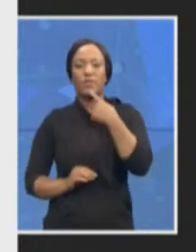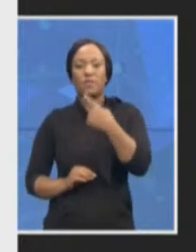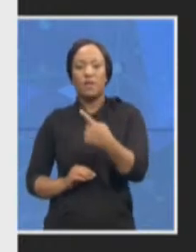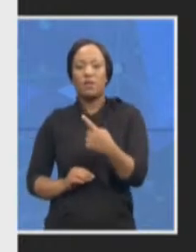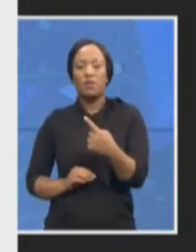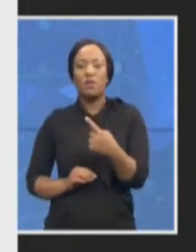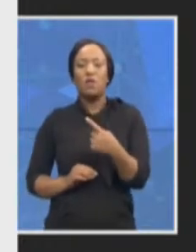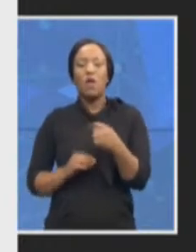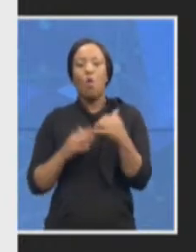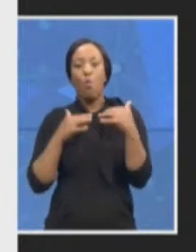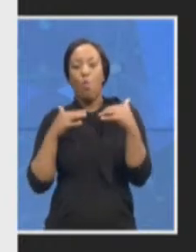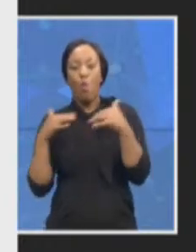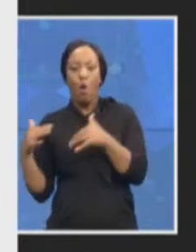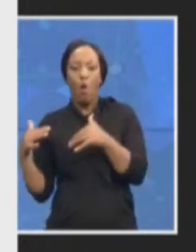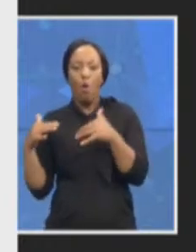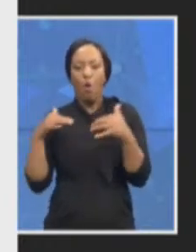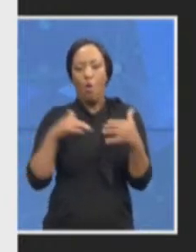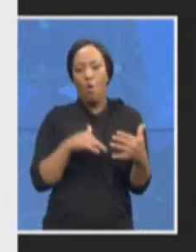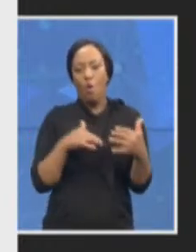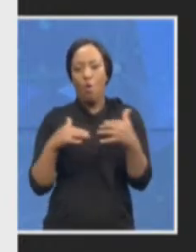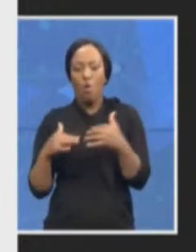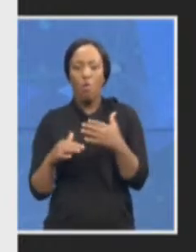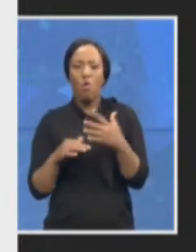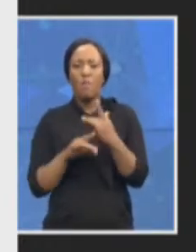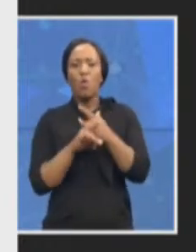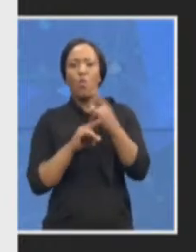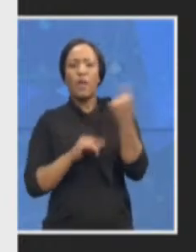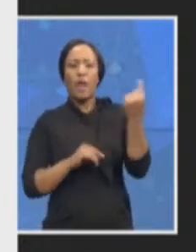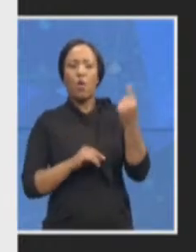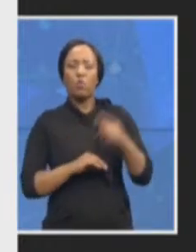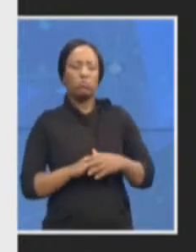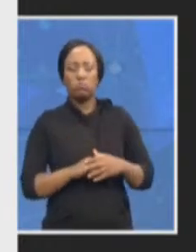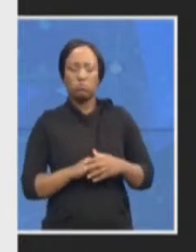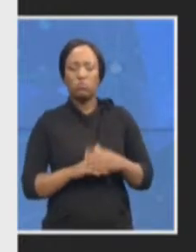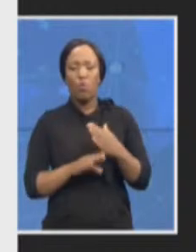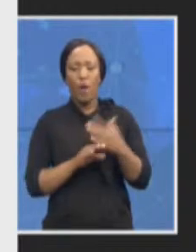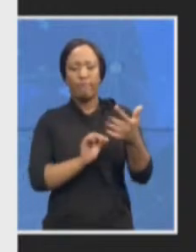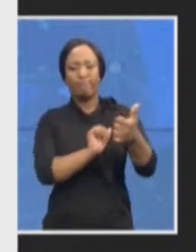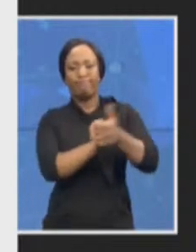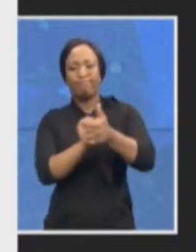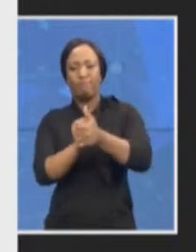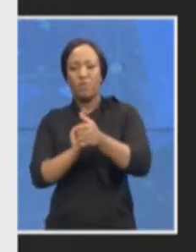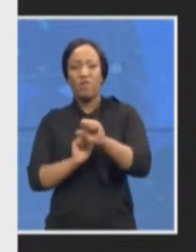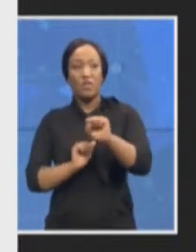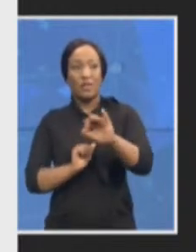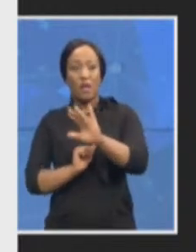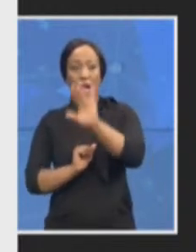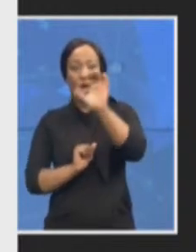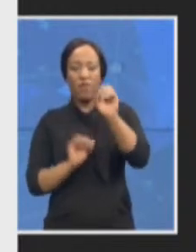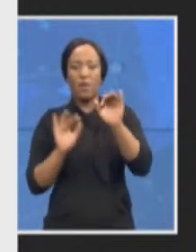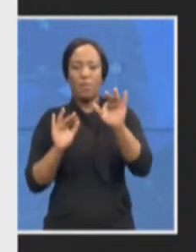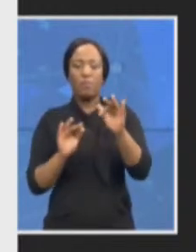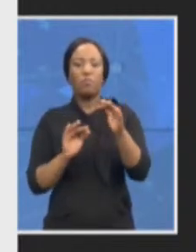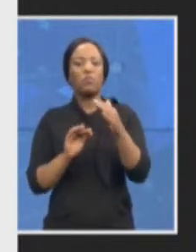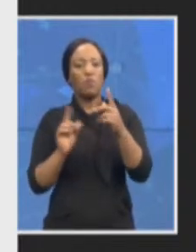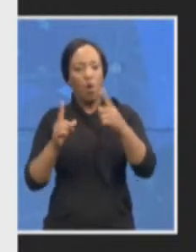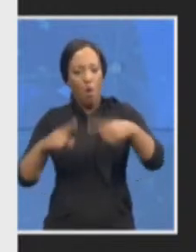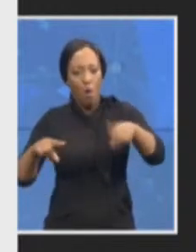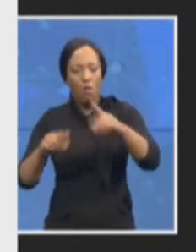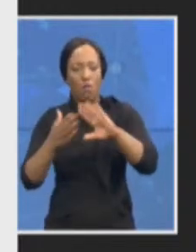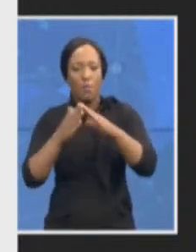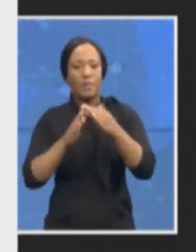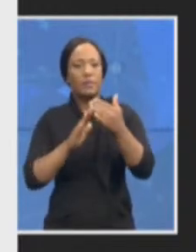just with law enforcement with the help of the whole of South Africa the whole of society approach and we are going to focus